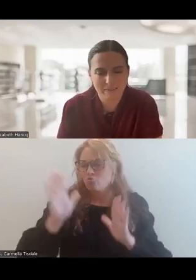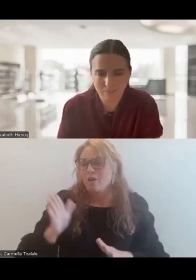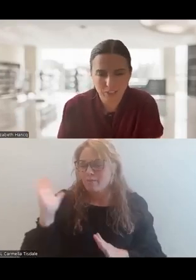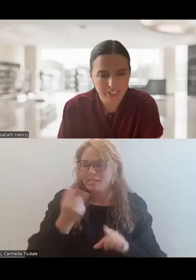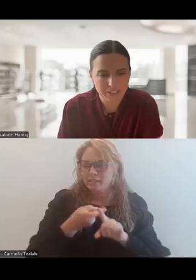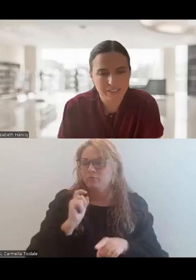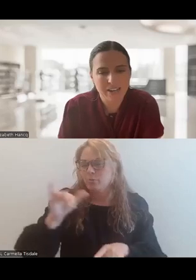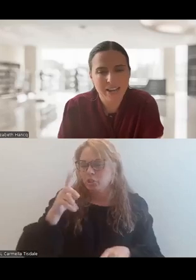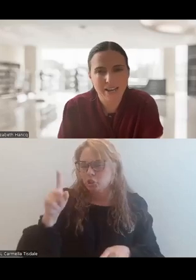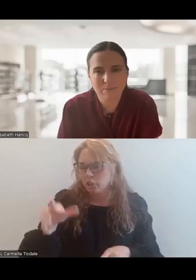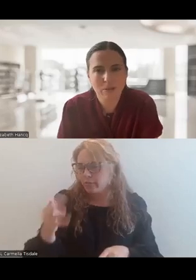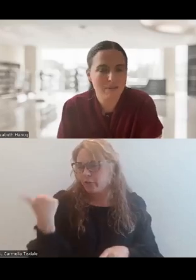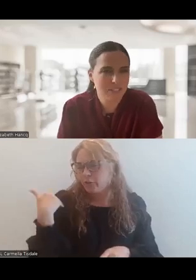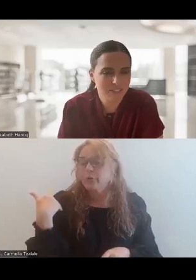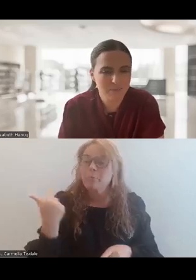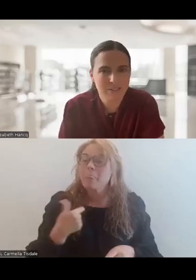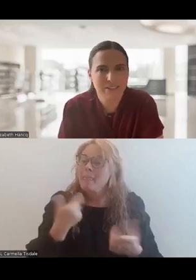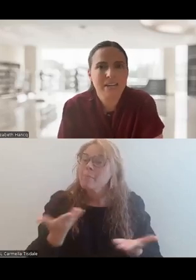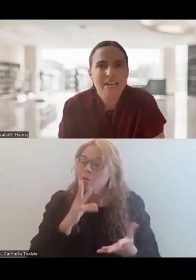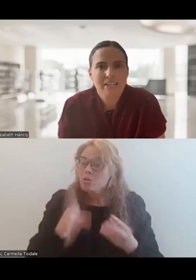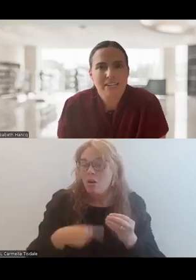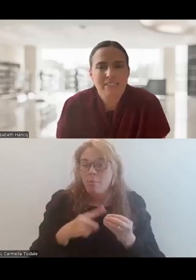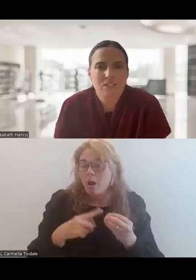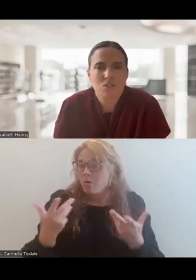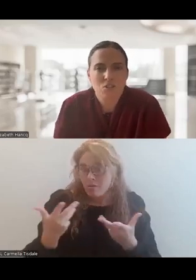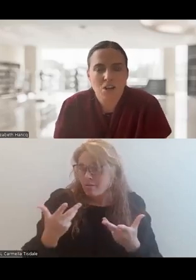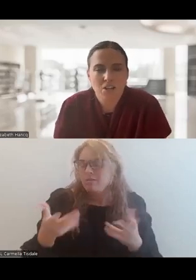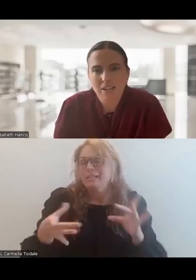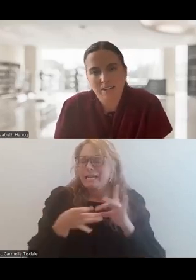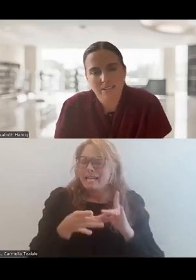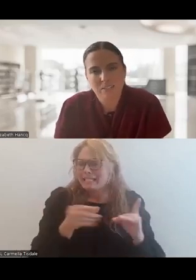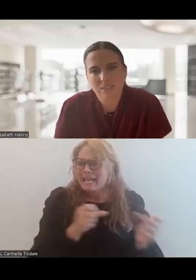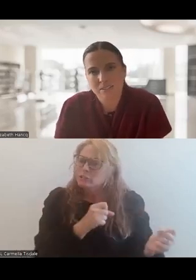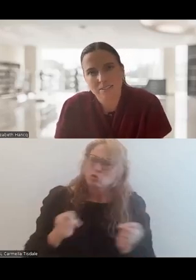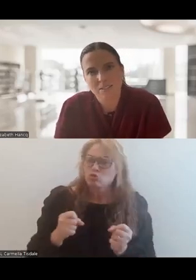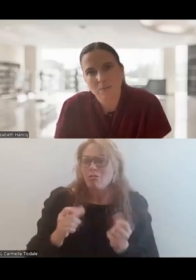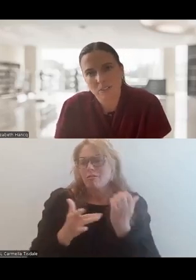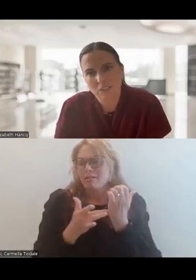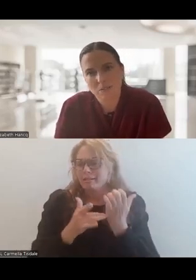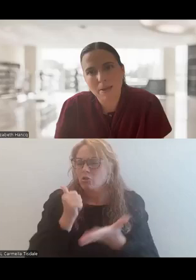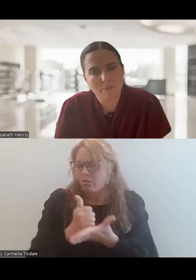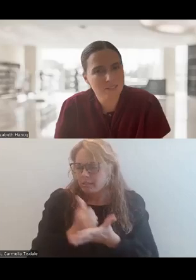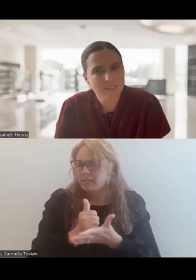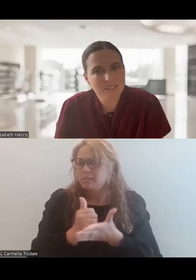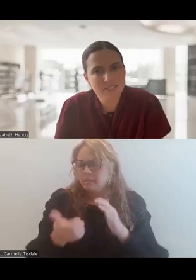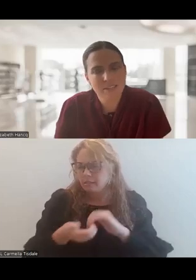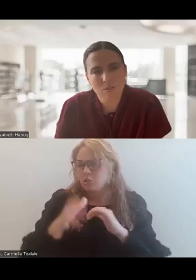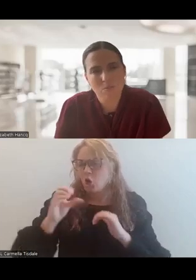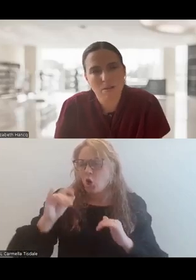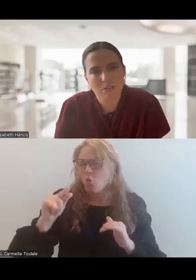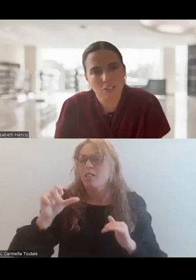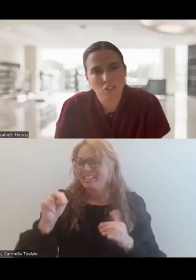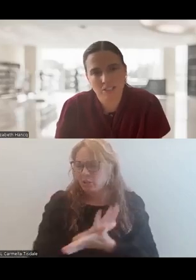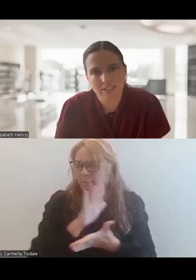earlier. So I'm here to talk about the Connected and Strong Technical Assistance Coalition paper series